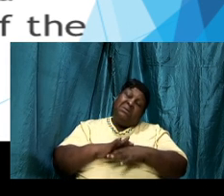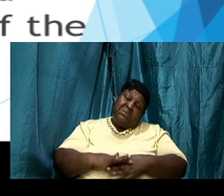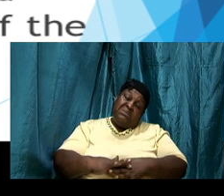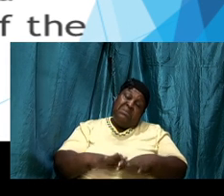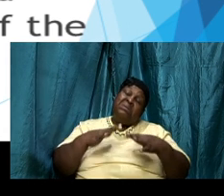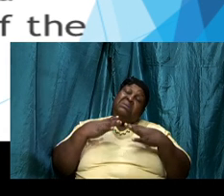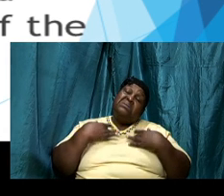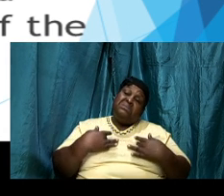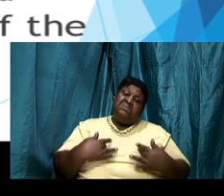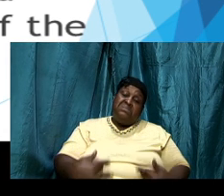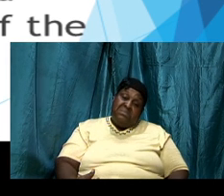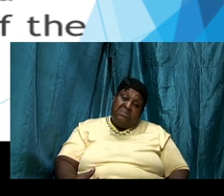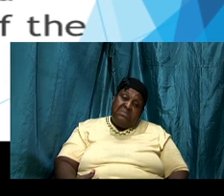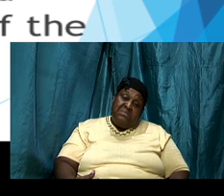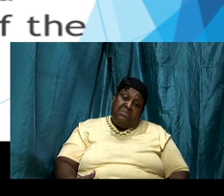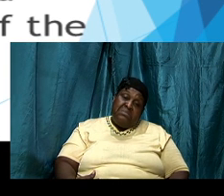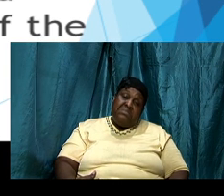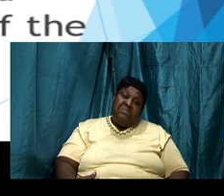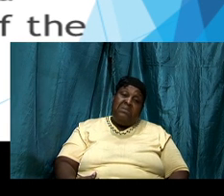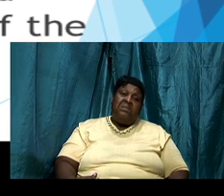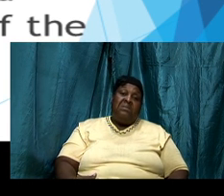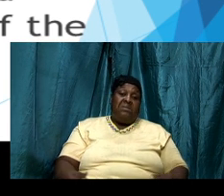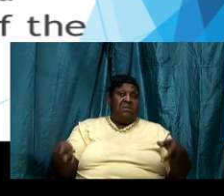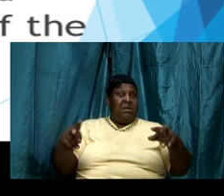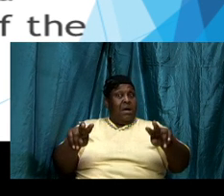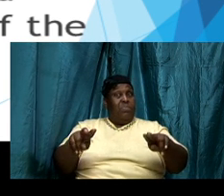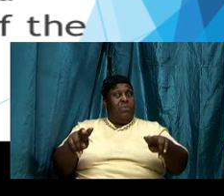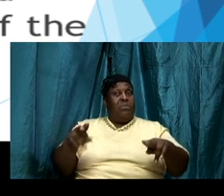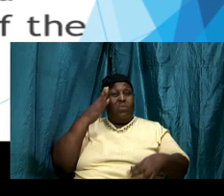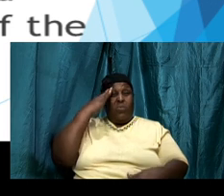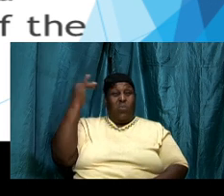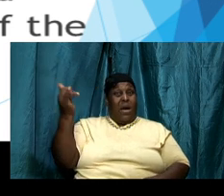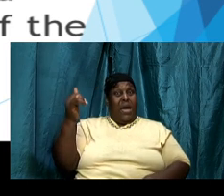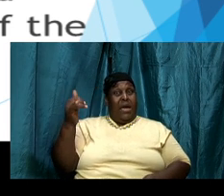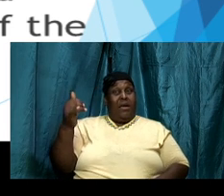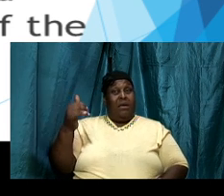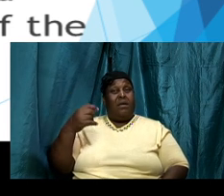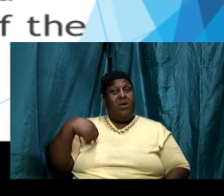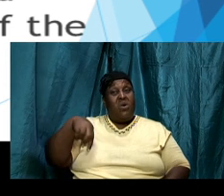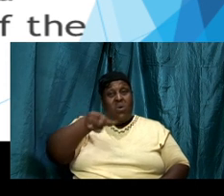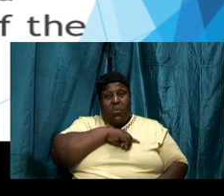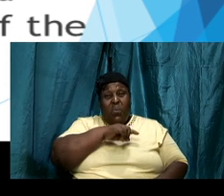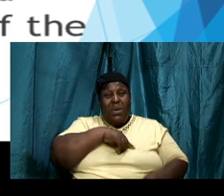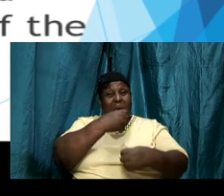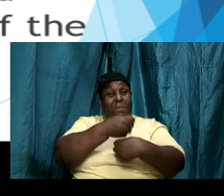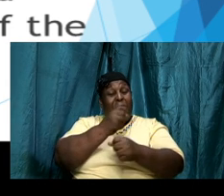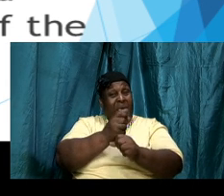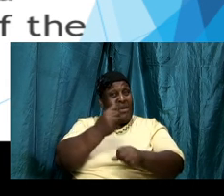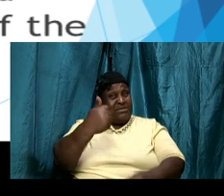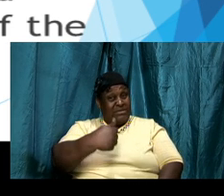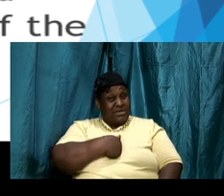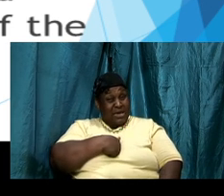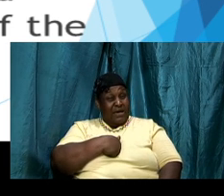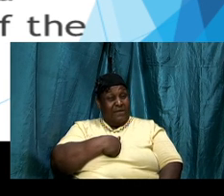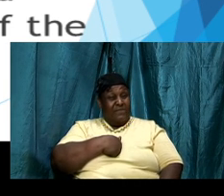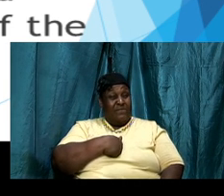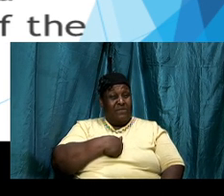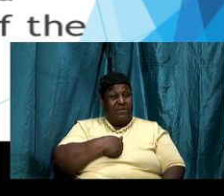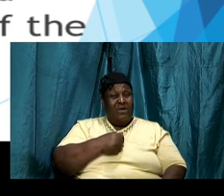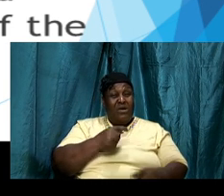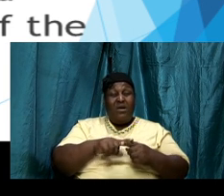am not saying it don't happen it happens but why because we allow ourselves to be